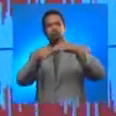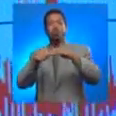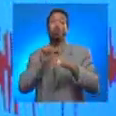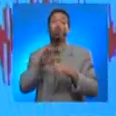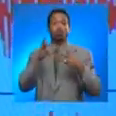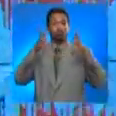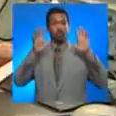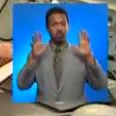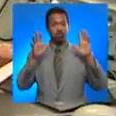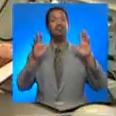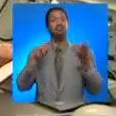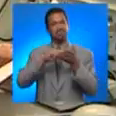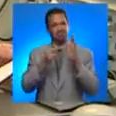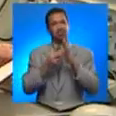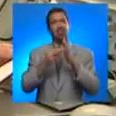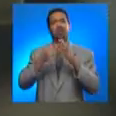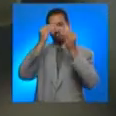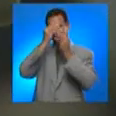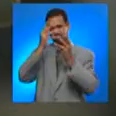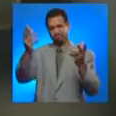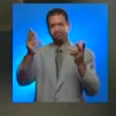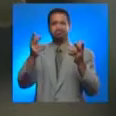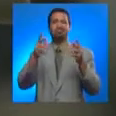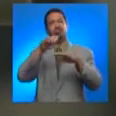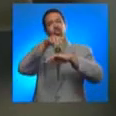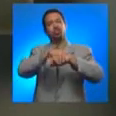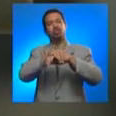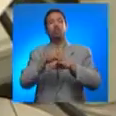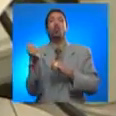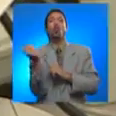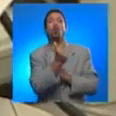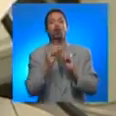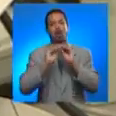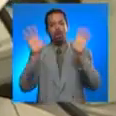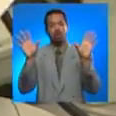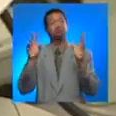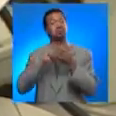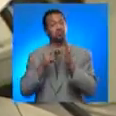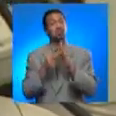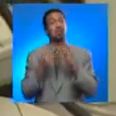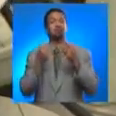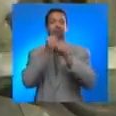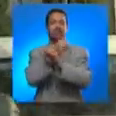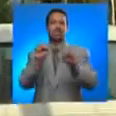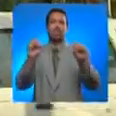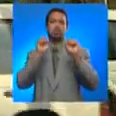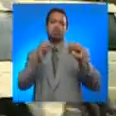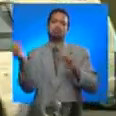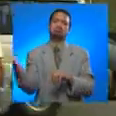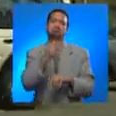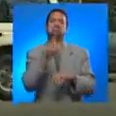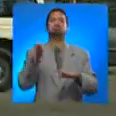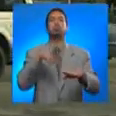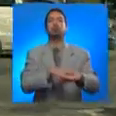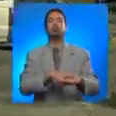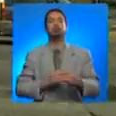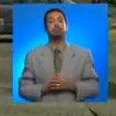longer registered, the watch or warning will be cancelled when it is safe to return to evacuated areas.